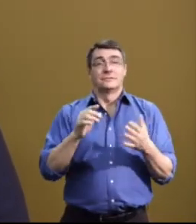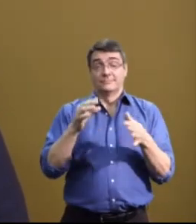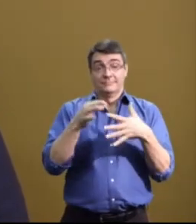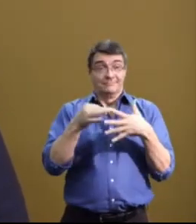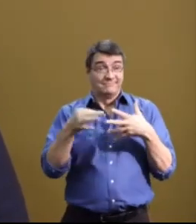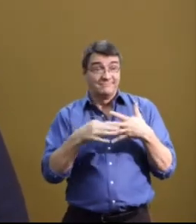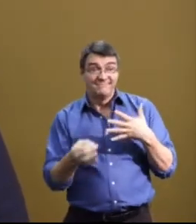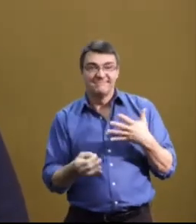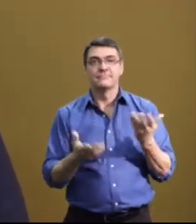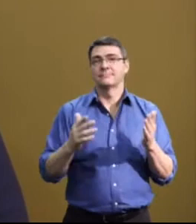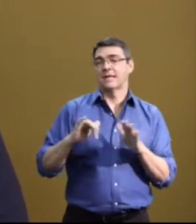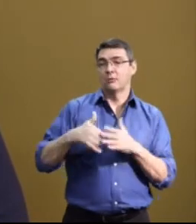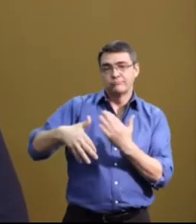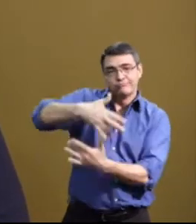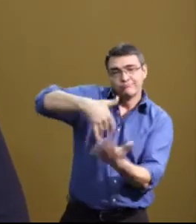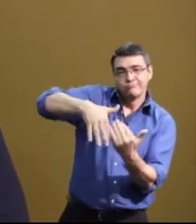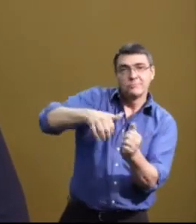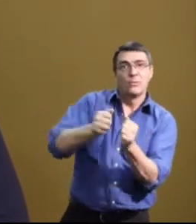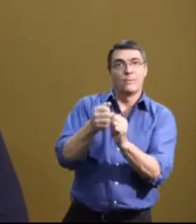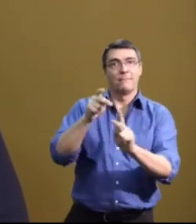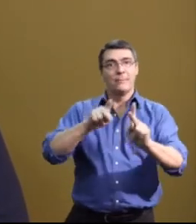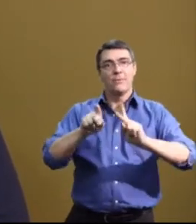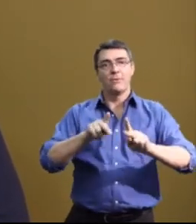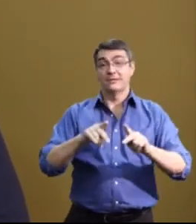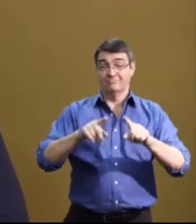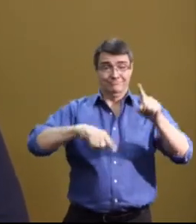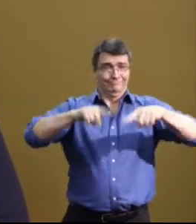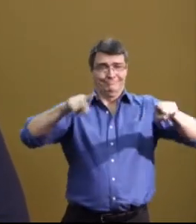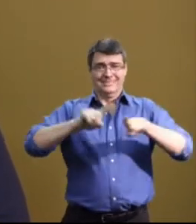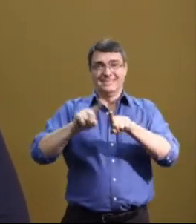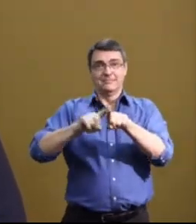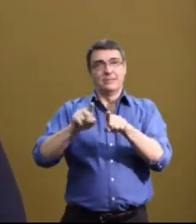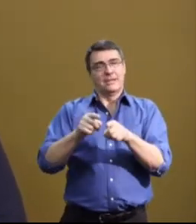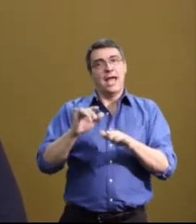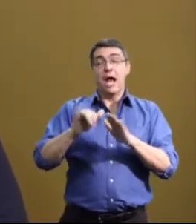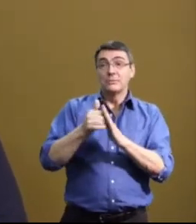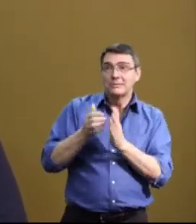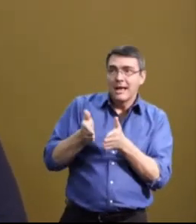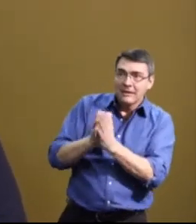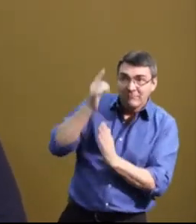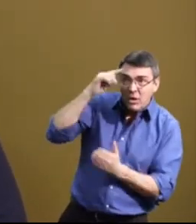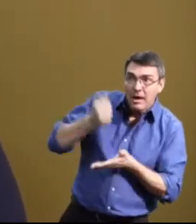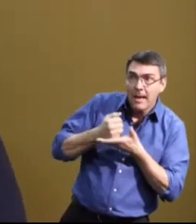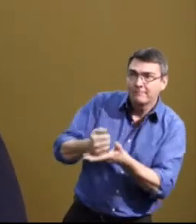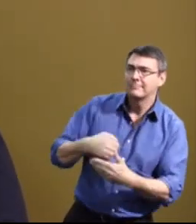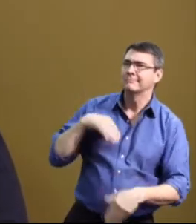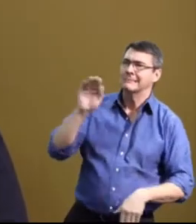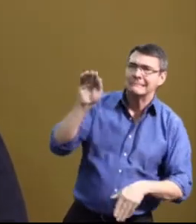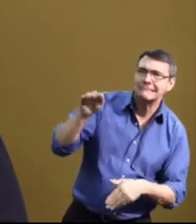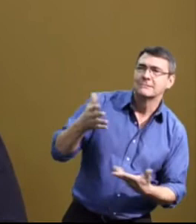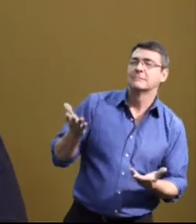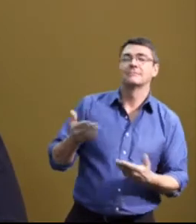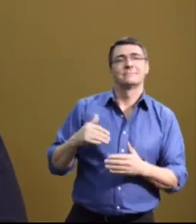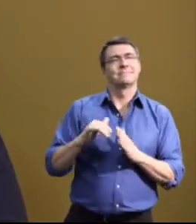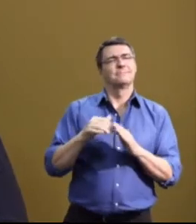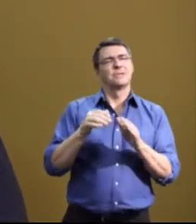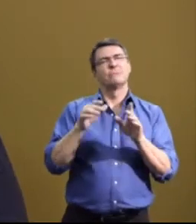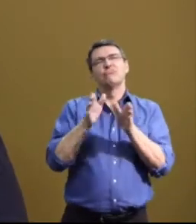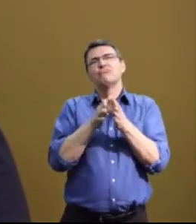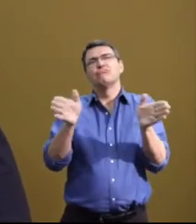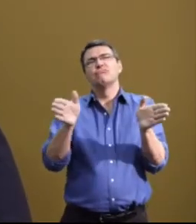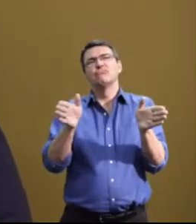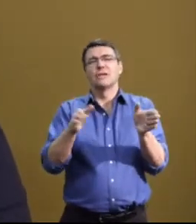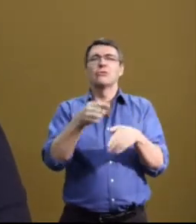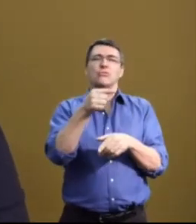how to make a decision, how to interact with people, how to ask for help, all sorts of different things. But they're kind of geared more to like grade 9, 10 lesson